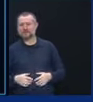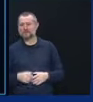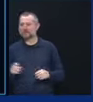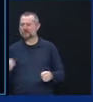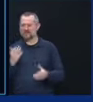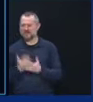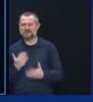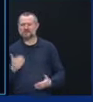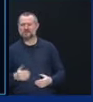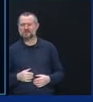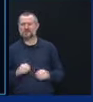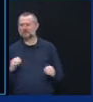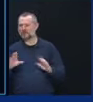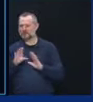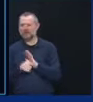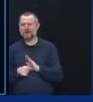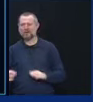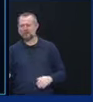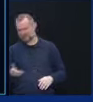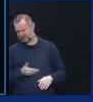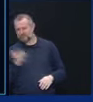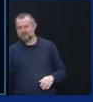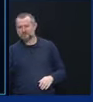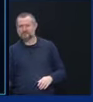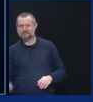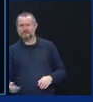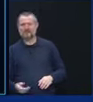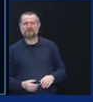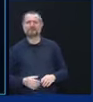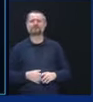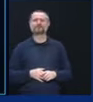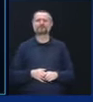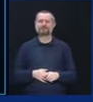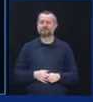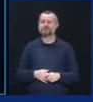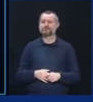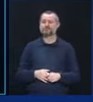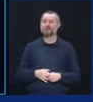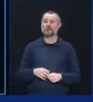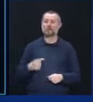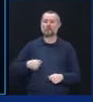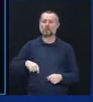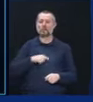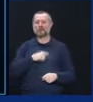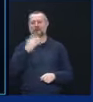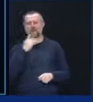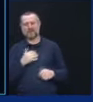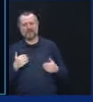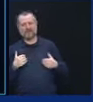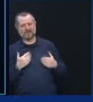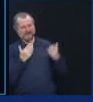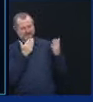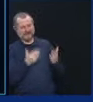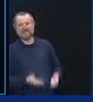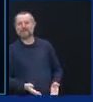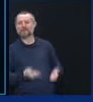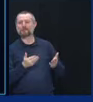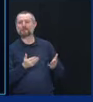background, but we are lucky to have him. And I'm sorry for